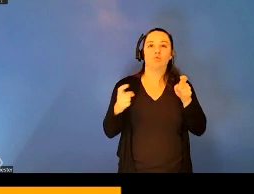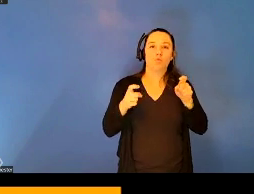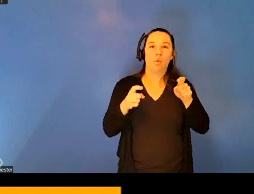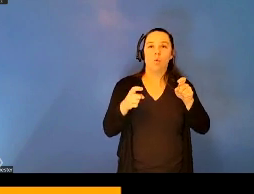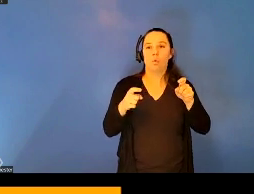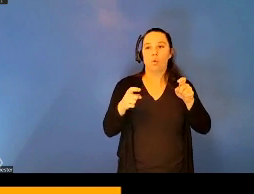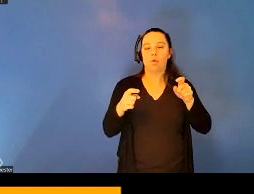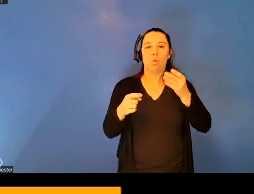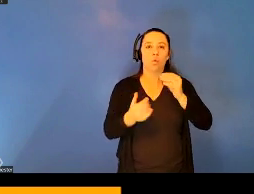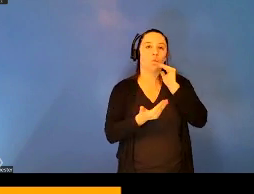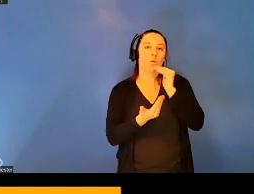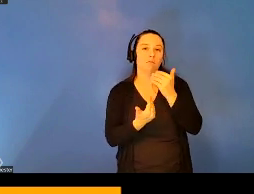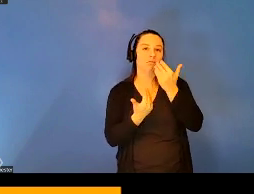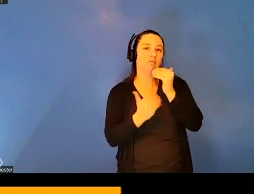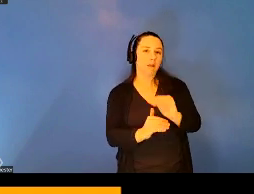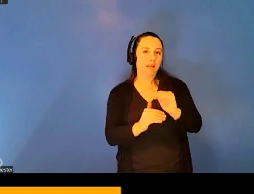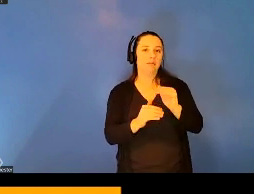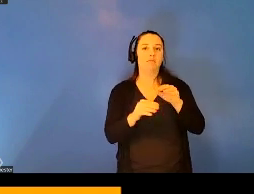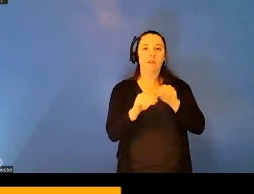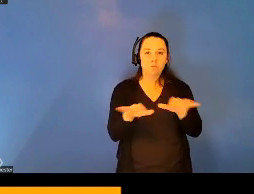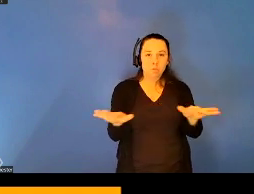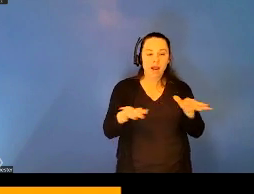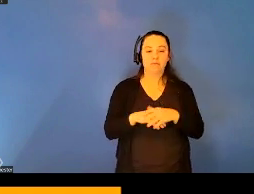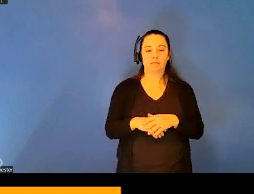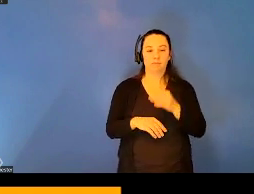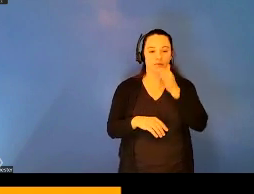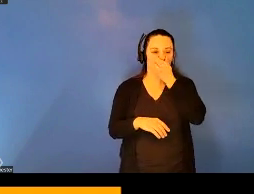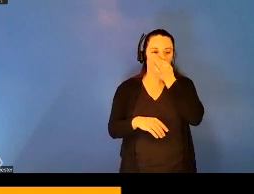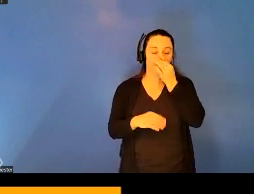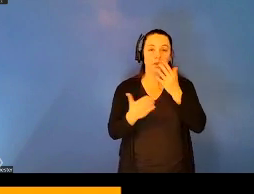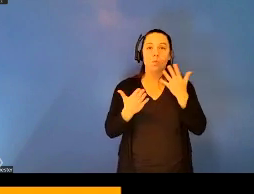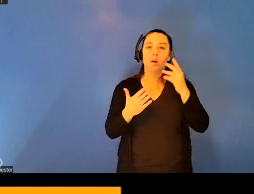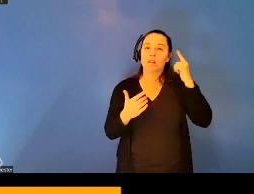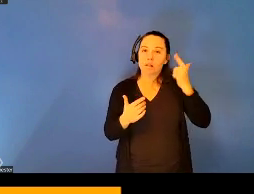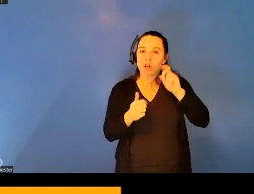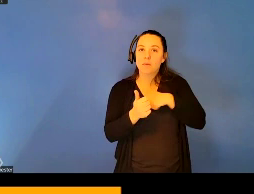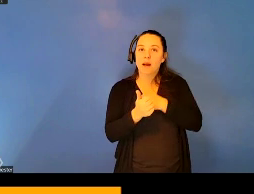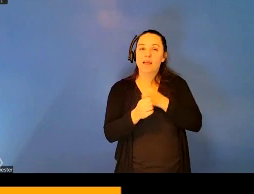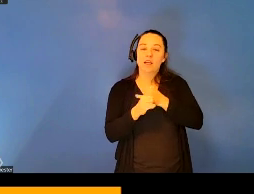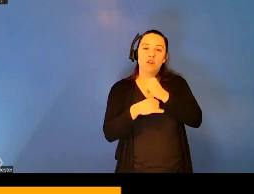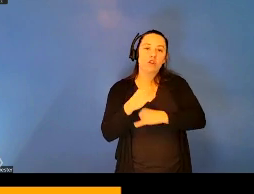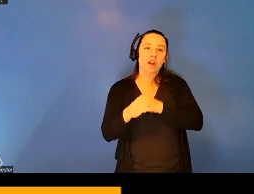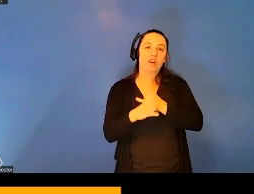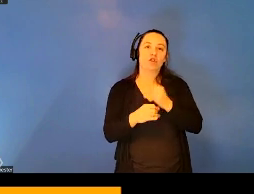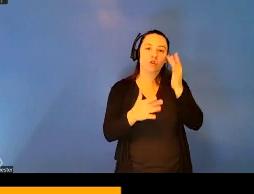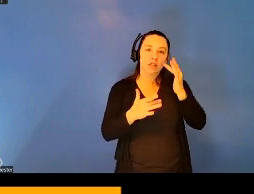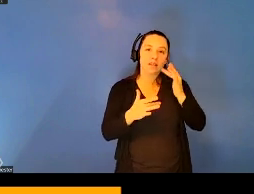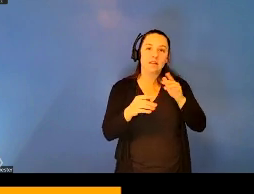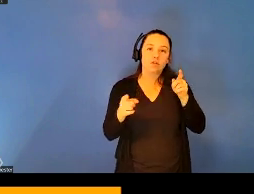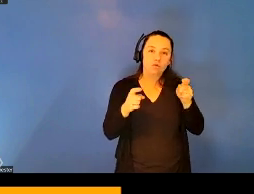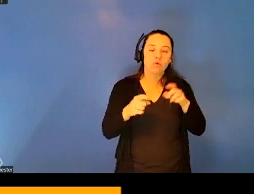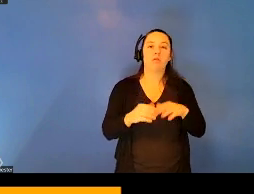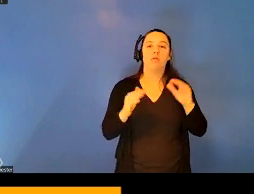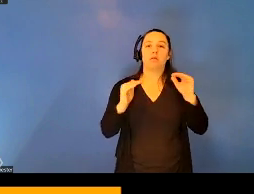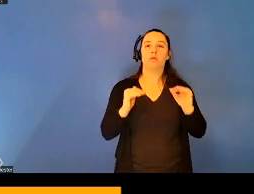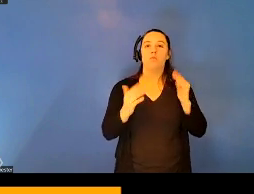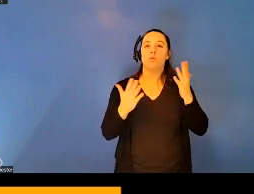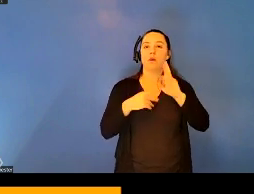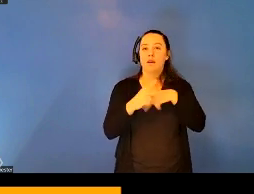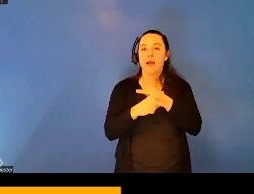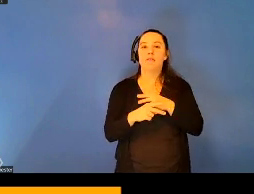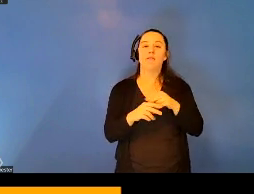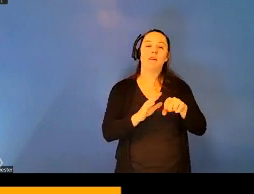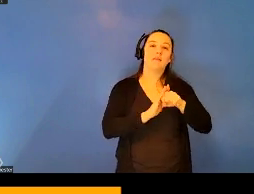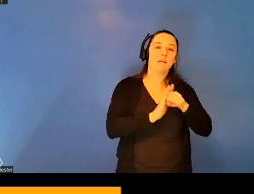What are the governing logics of international infectious disease control? What sorts of symbolic, political, economic, and social relations are